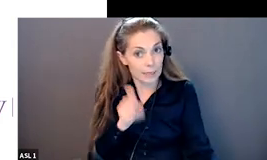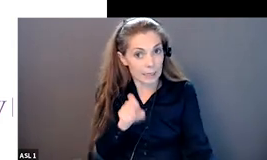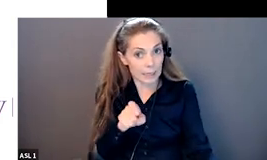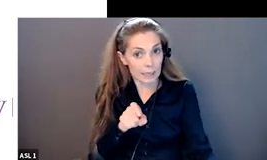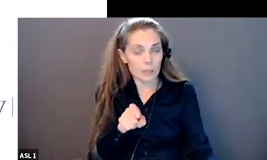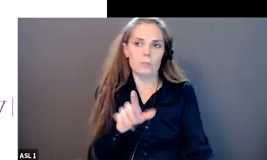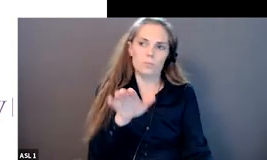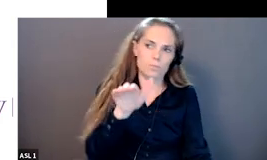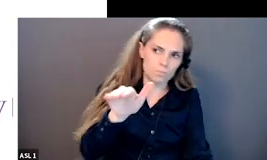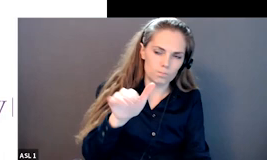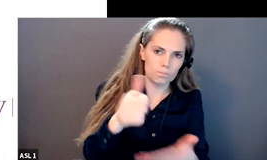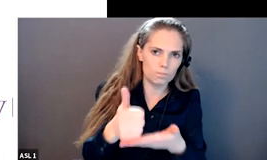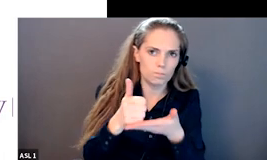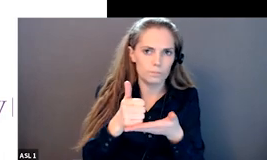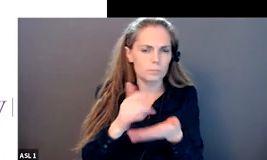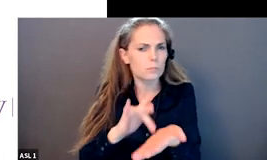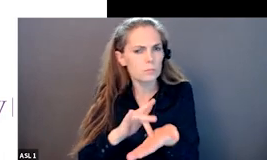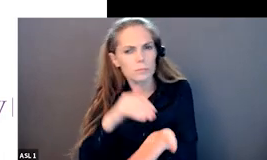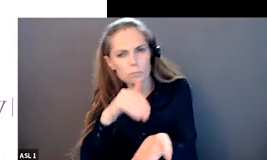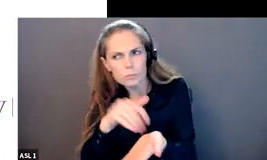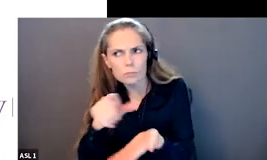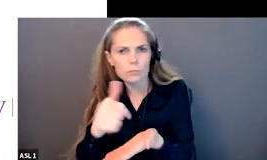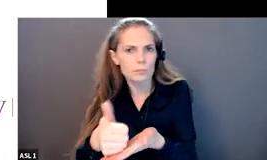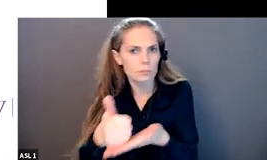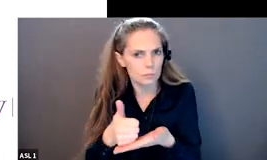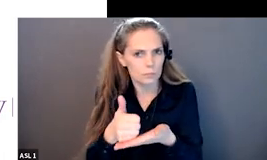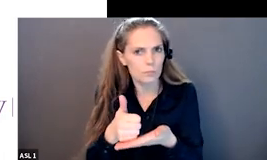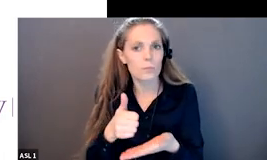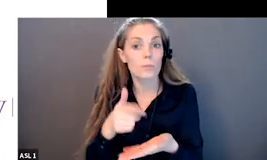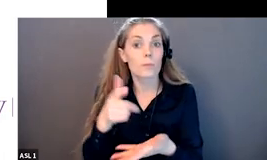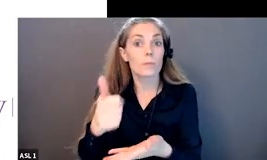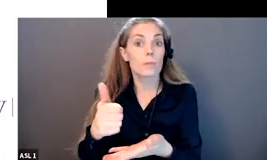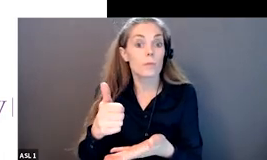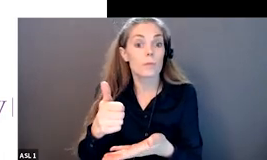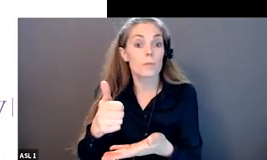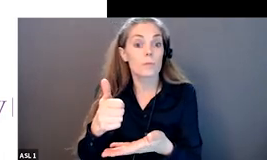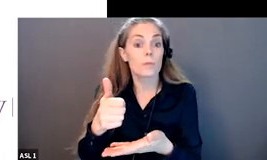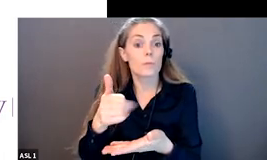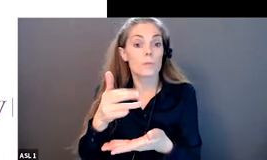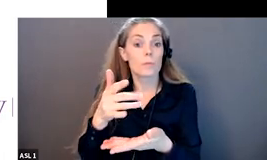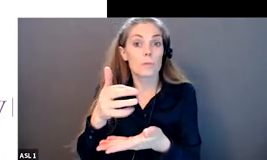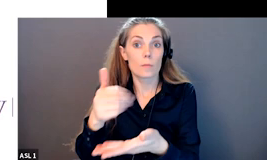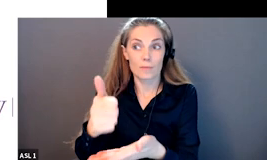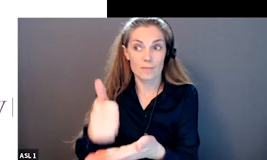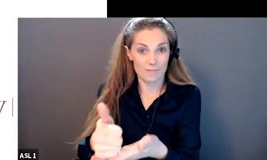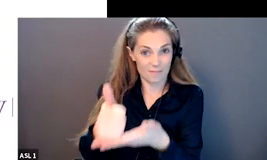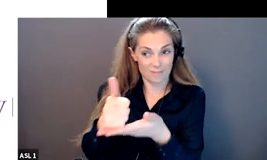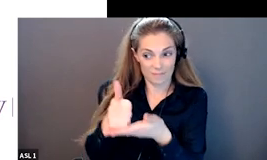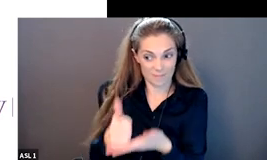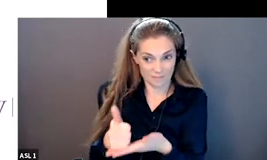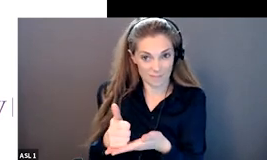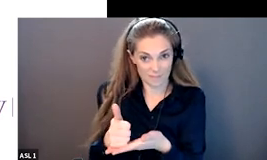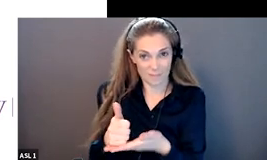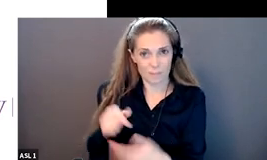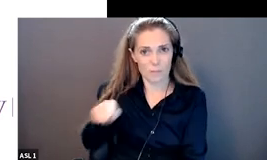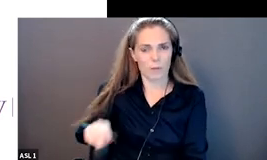medical help which which in the end will become uh which will help them with their uh